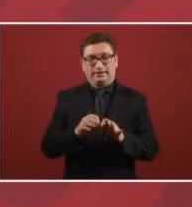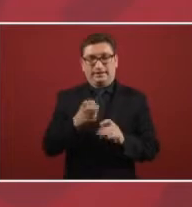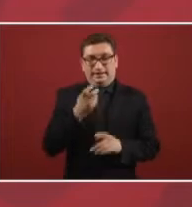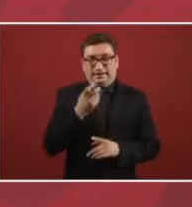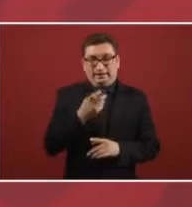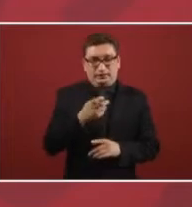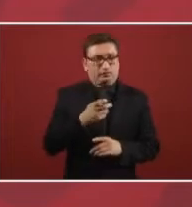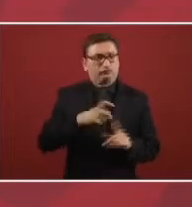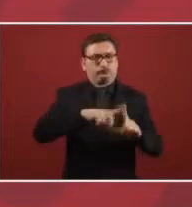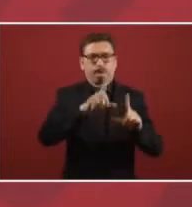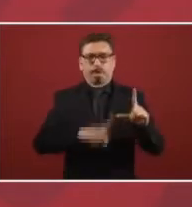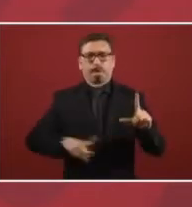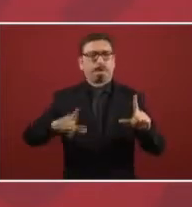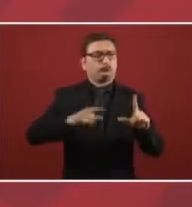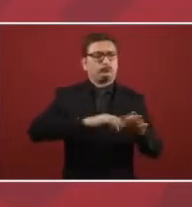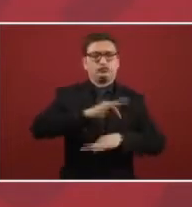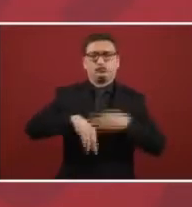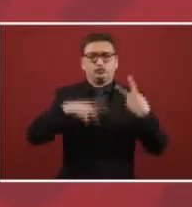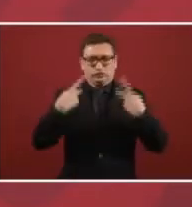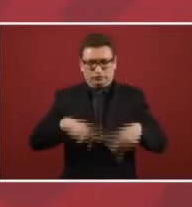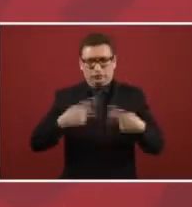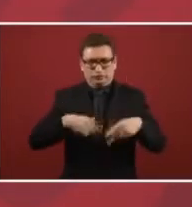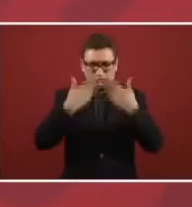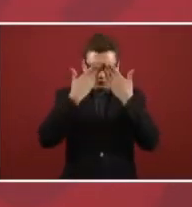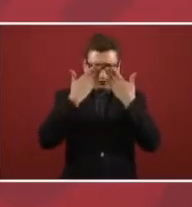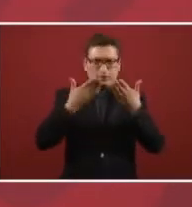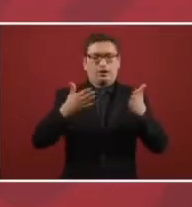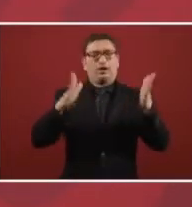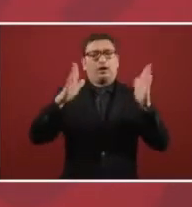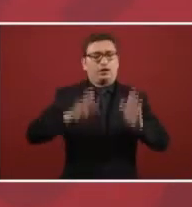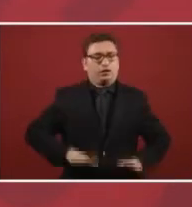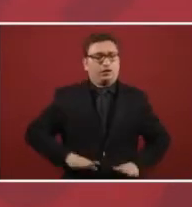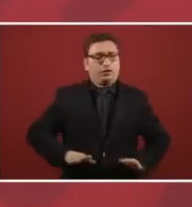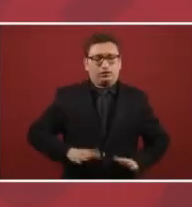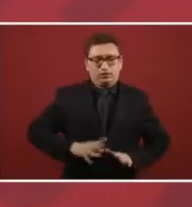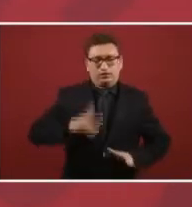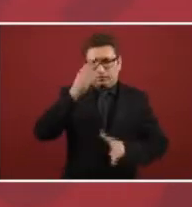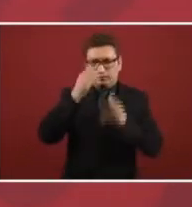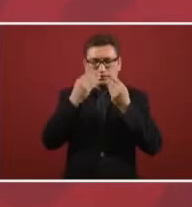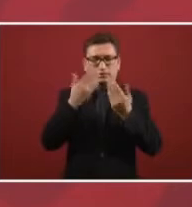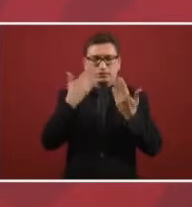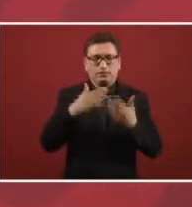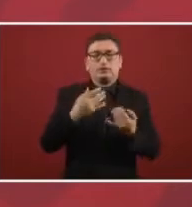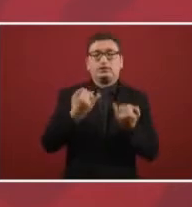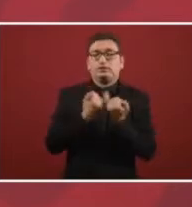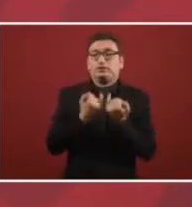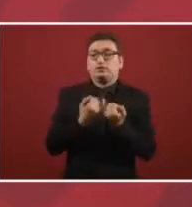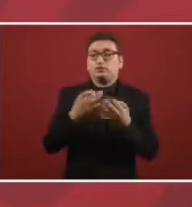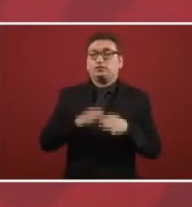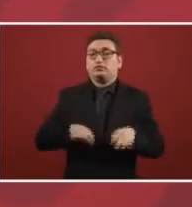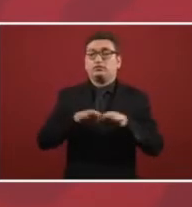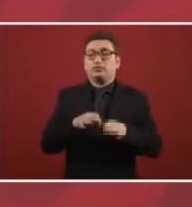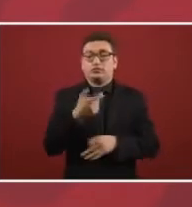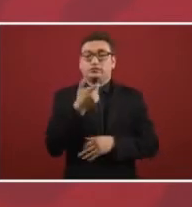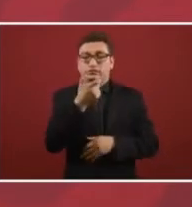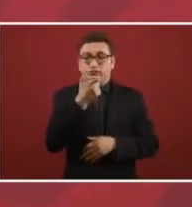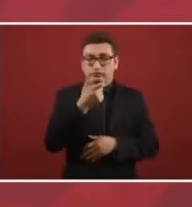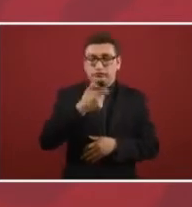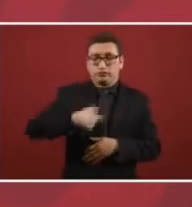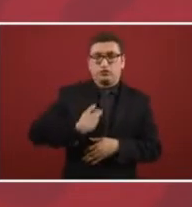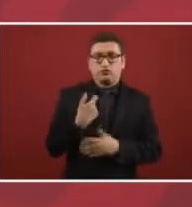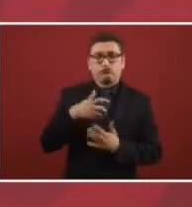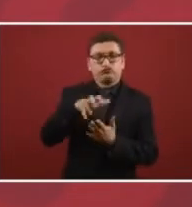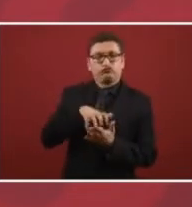joint not only does that help the country to become more moralized but it also liberates funds